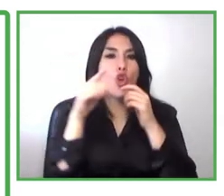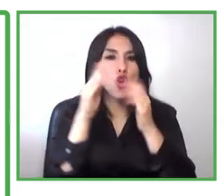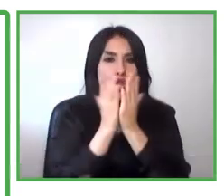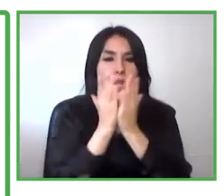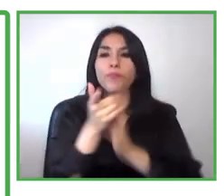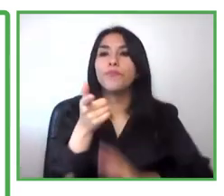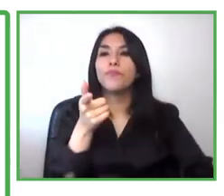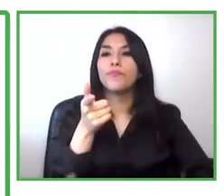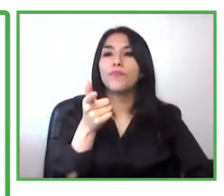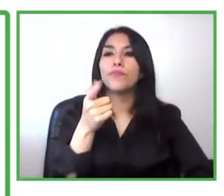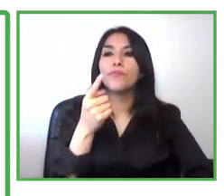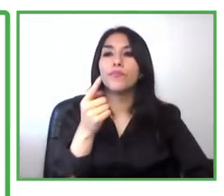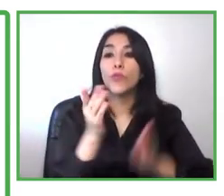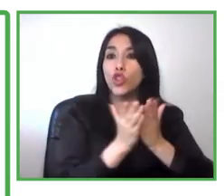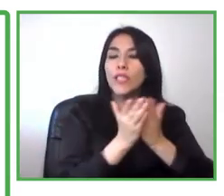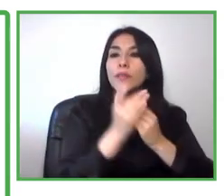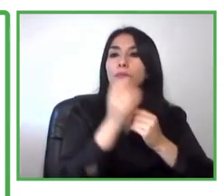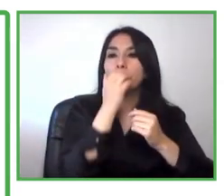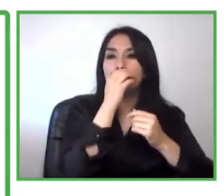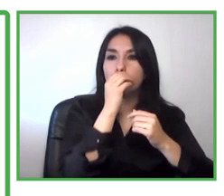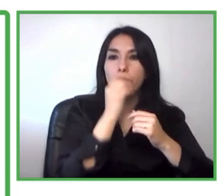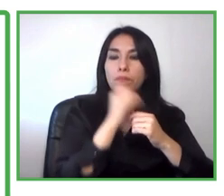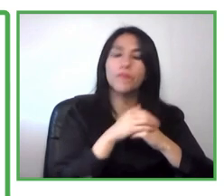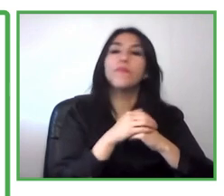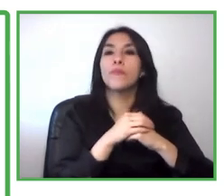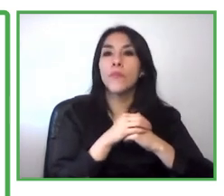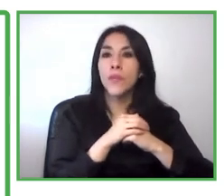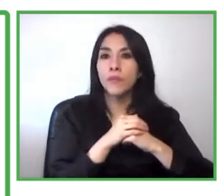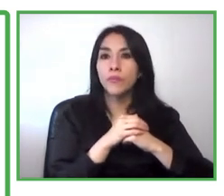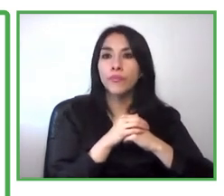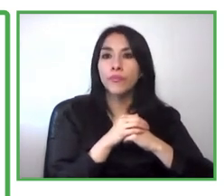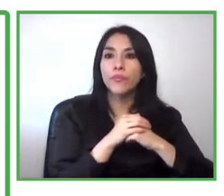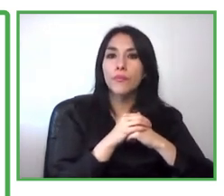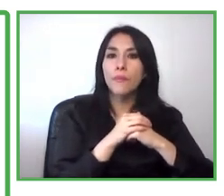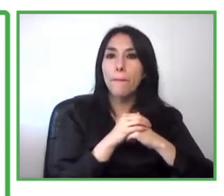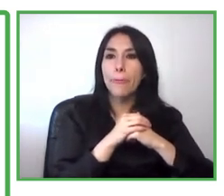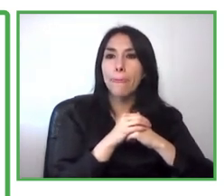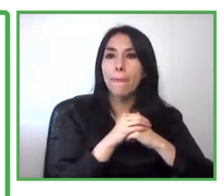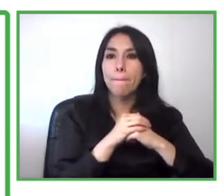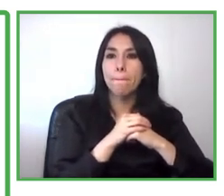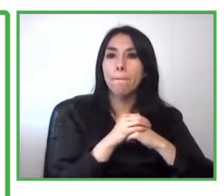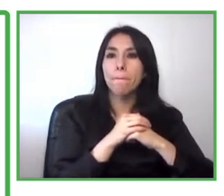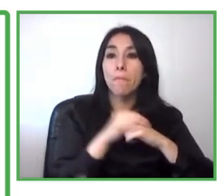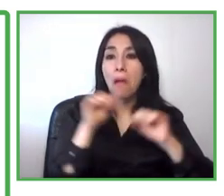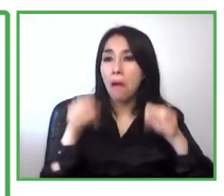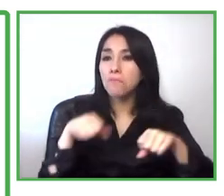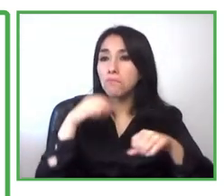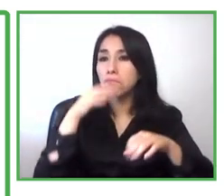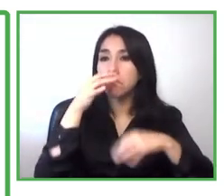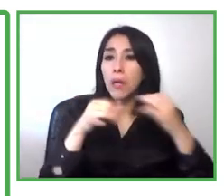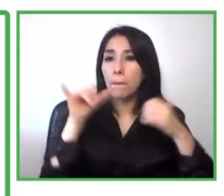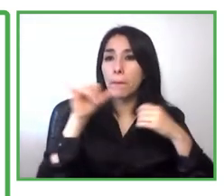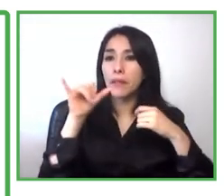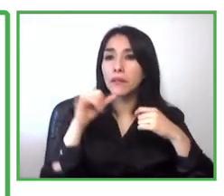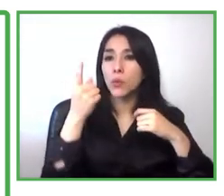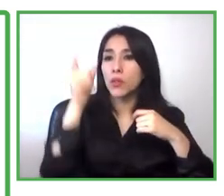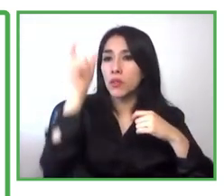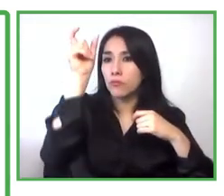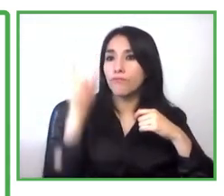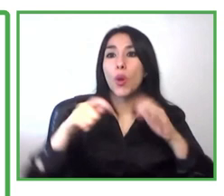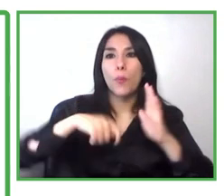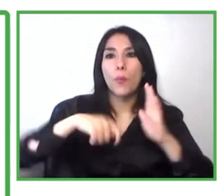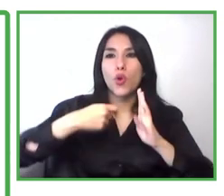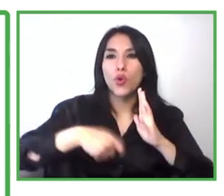uh talk about this project in numbers actually we have a guide